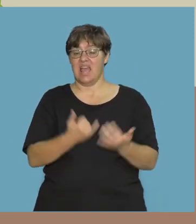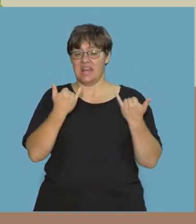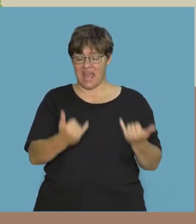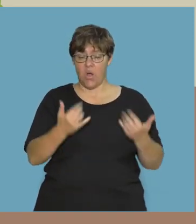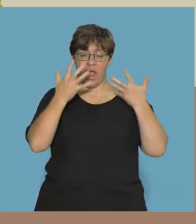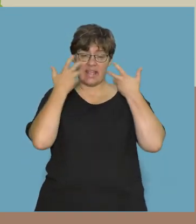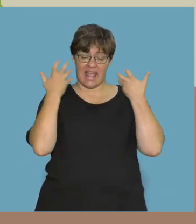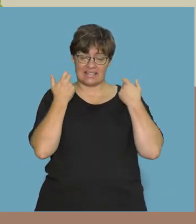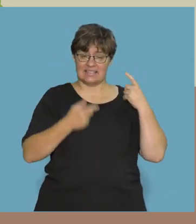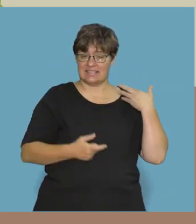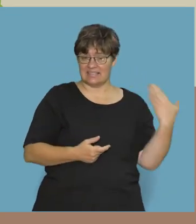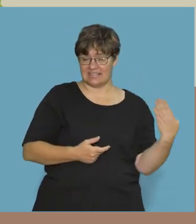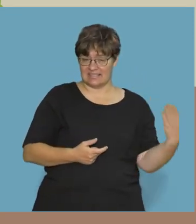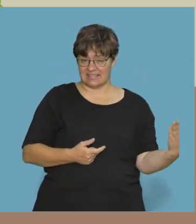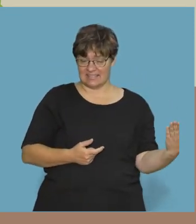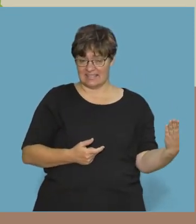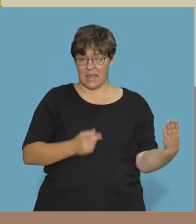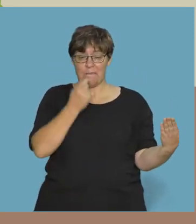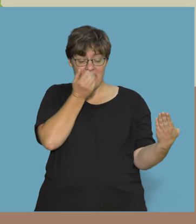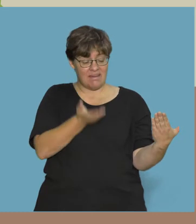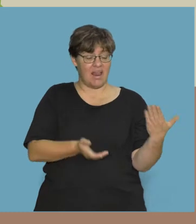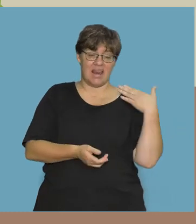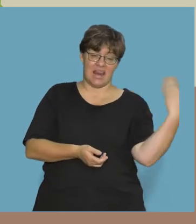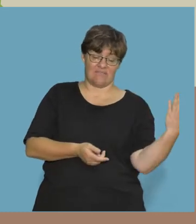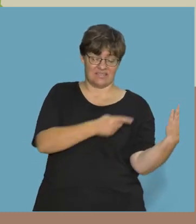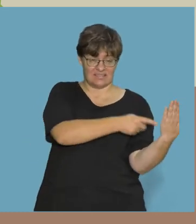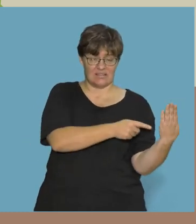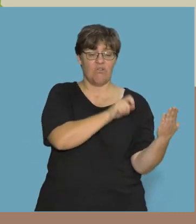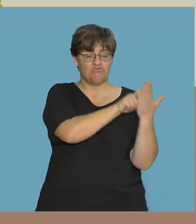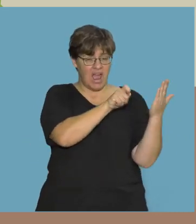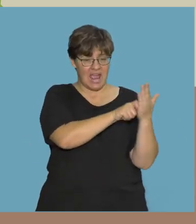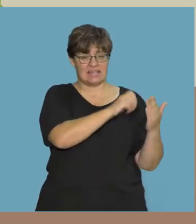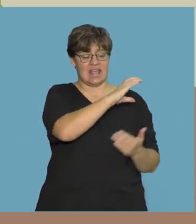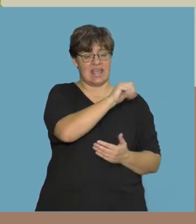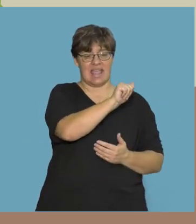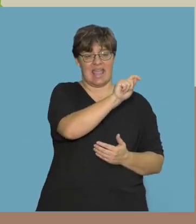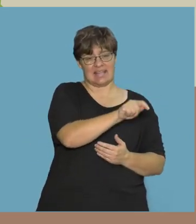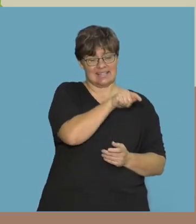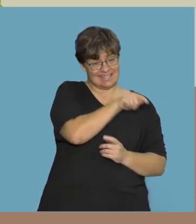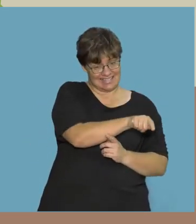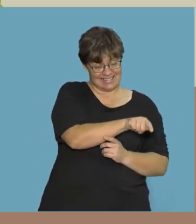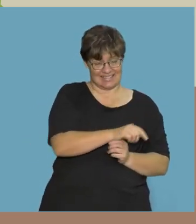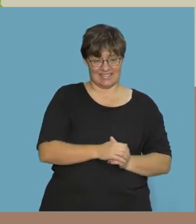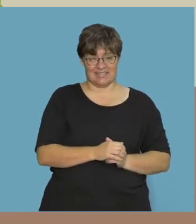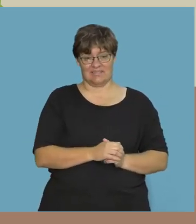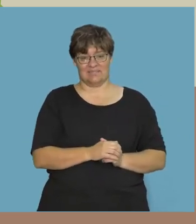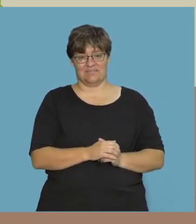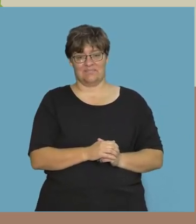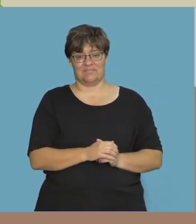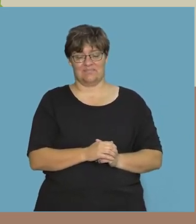Now draw a cat on the left of the man. Write cat under your drawing.